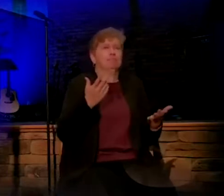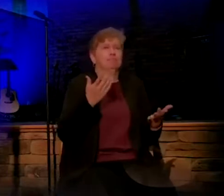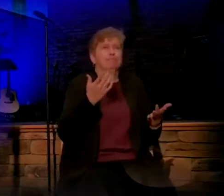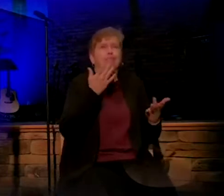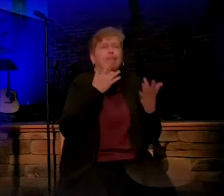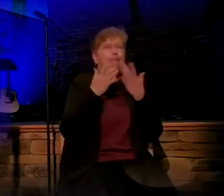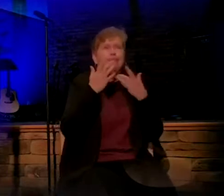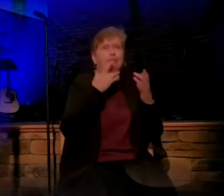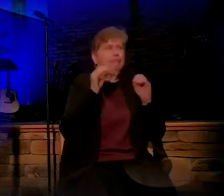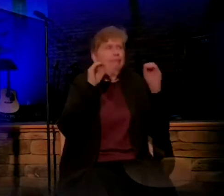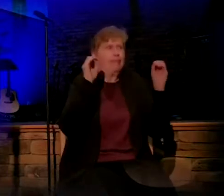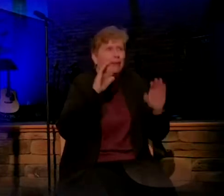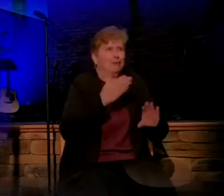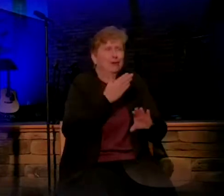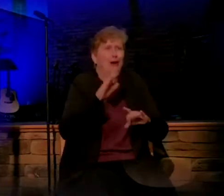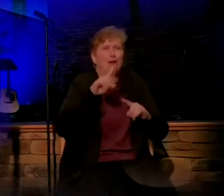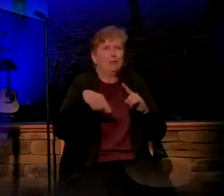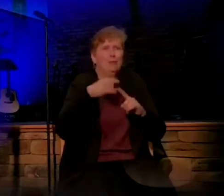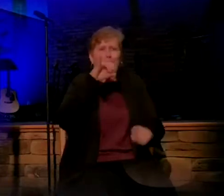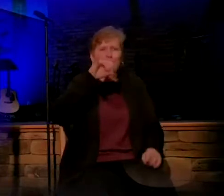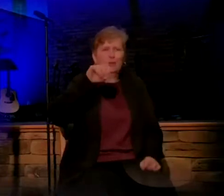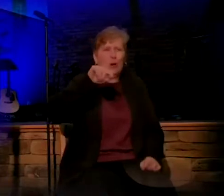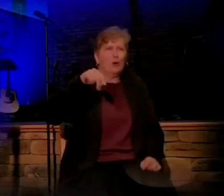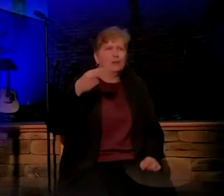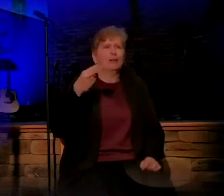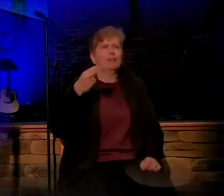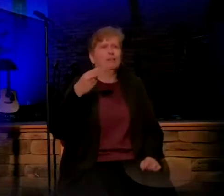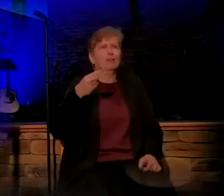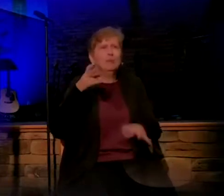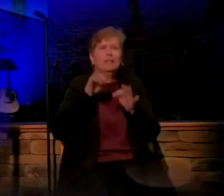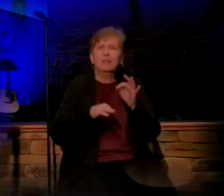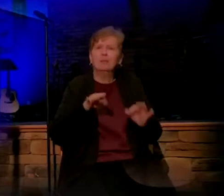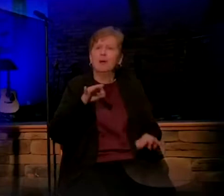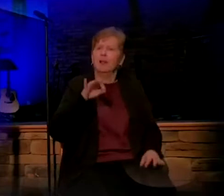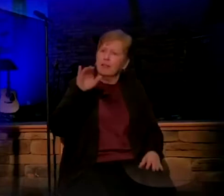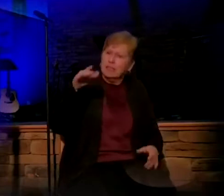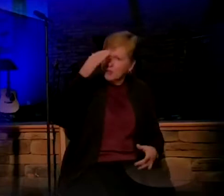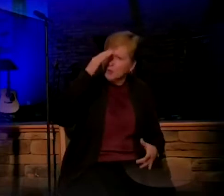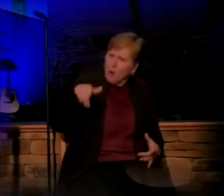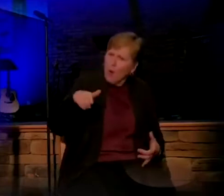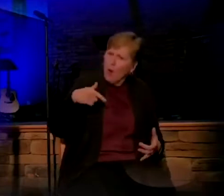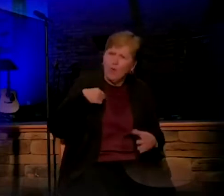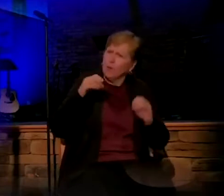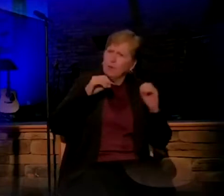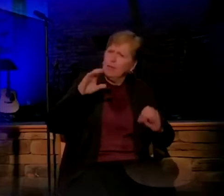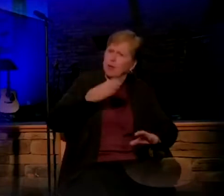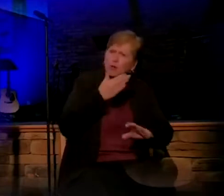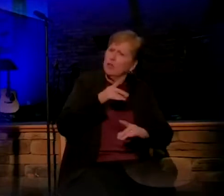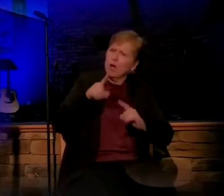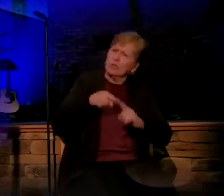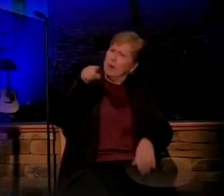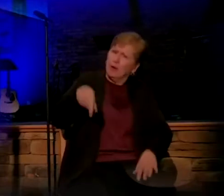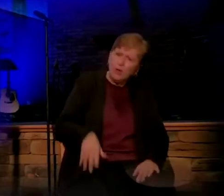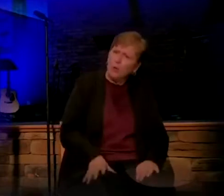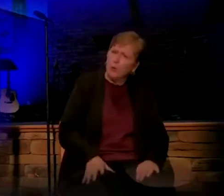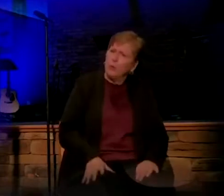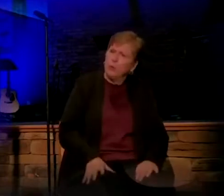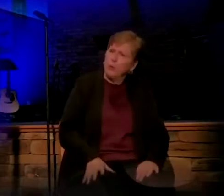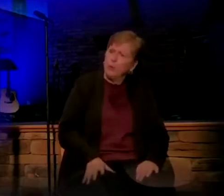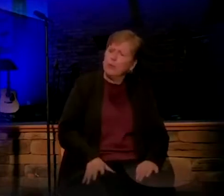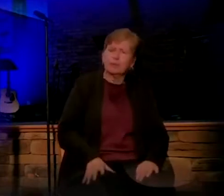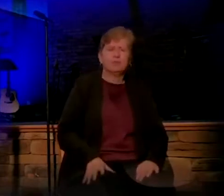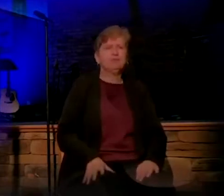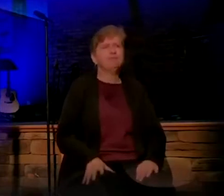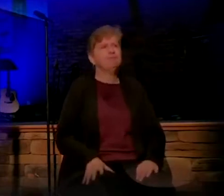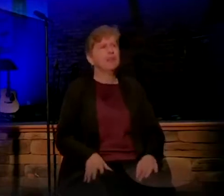if there was a song, it would simply be this, Joseph, did you know that there would be no carols about you? He